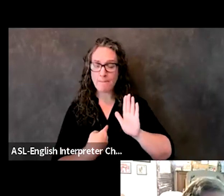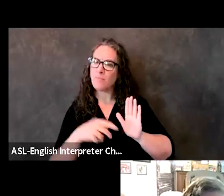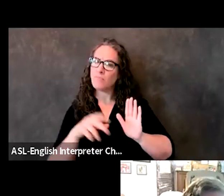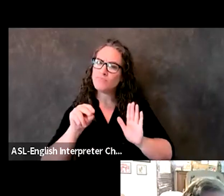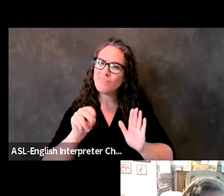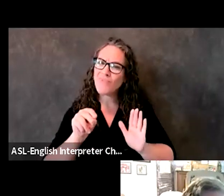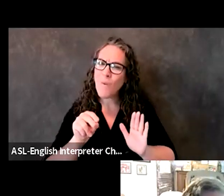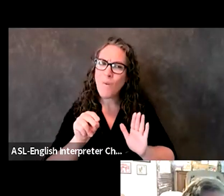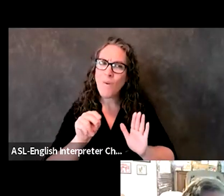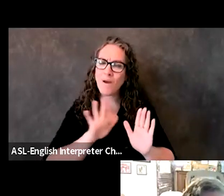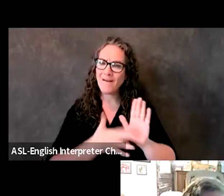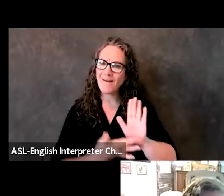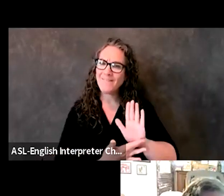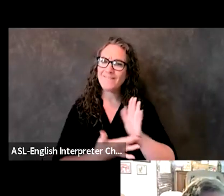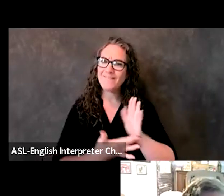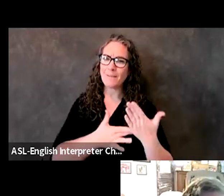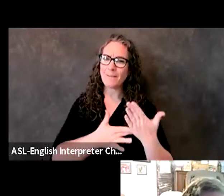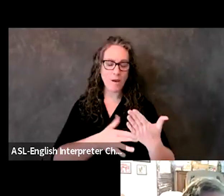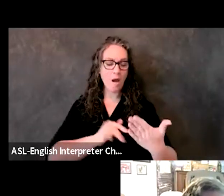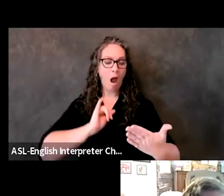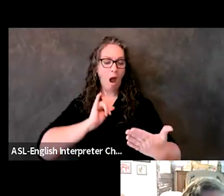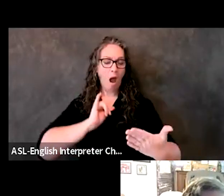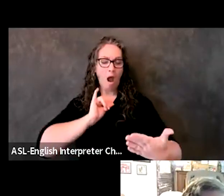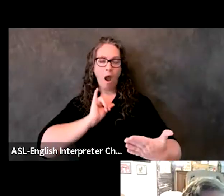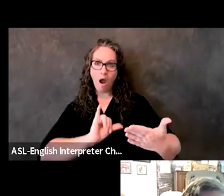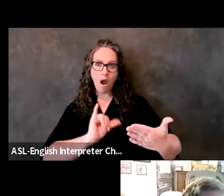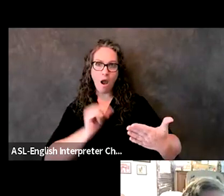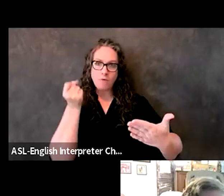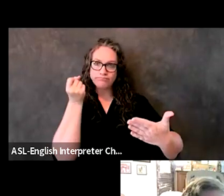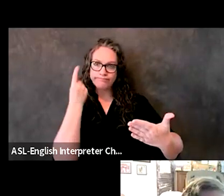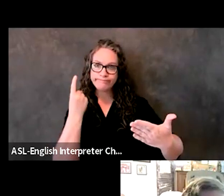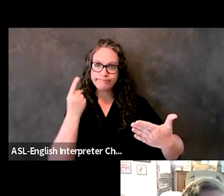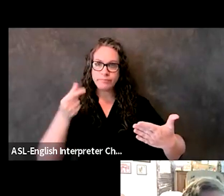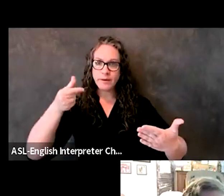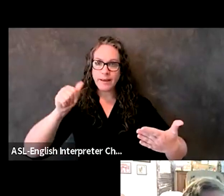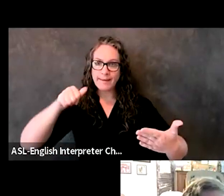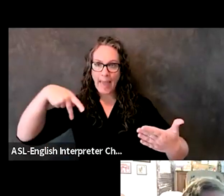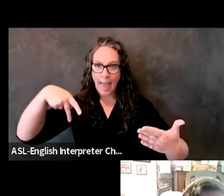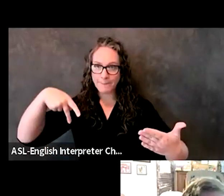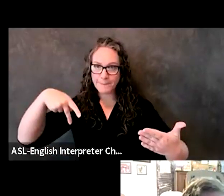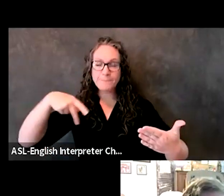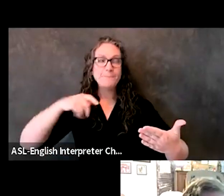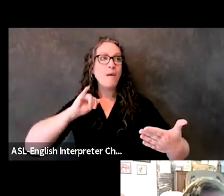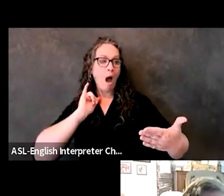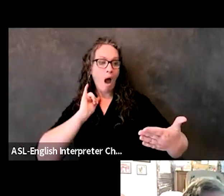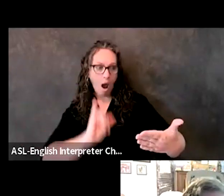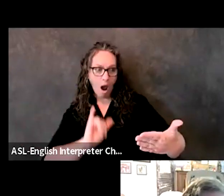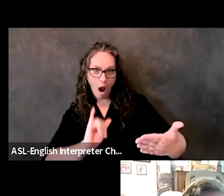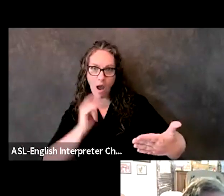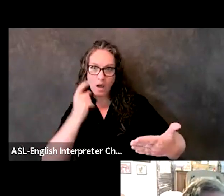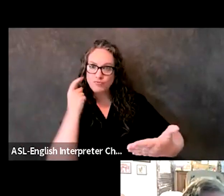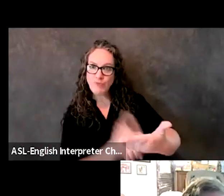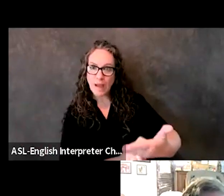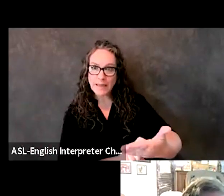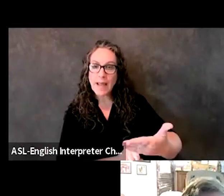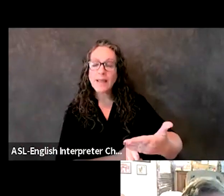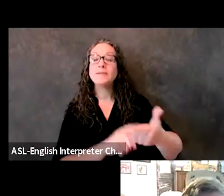been brought to your attention. Okay. That need to be filled in order to have a successful response.